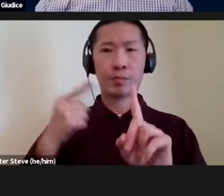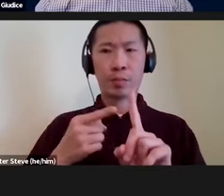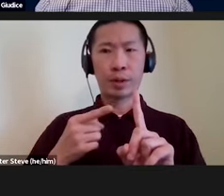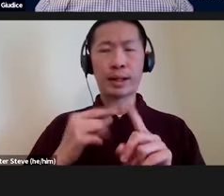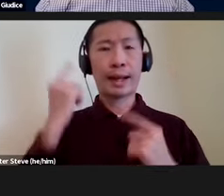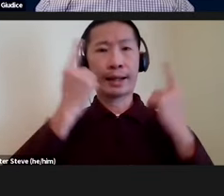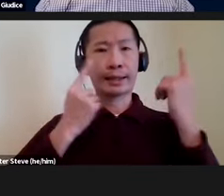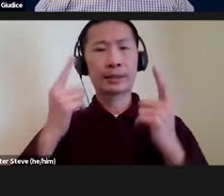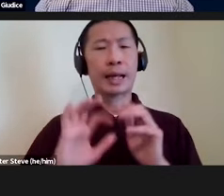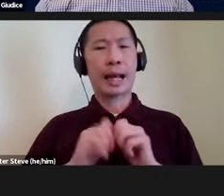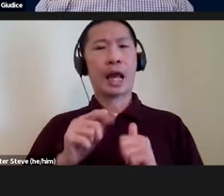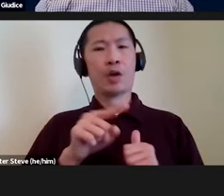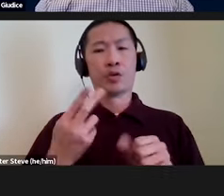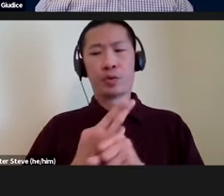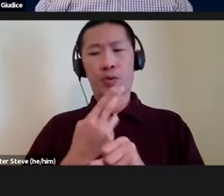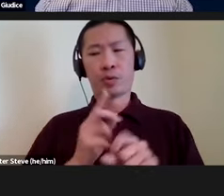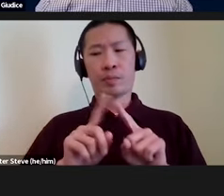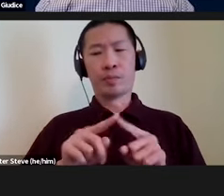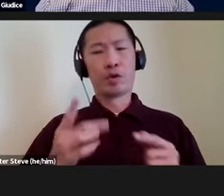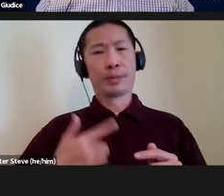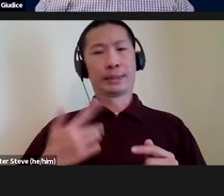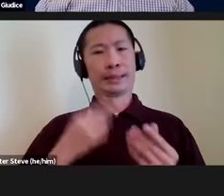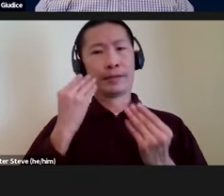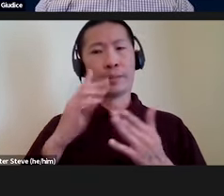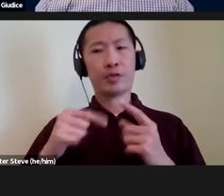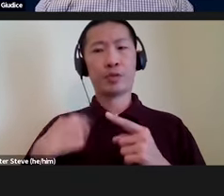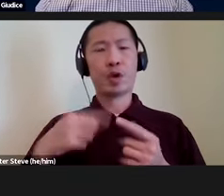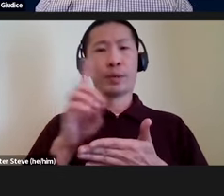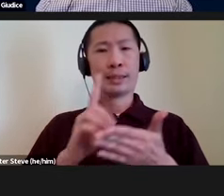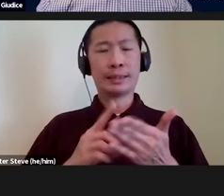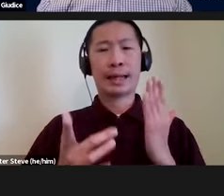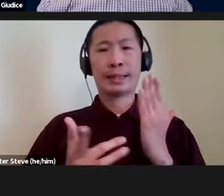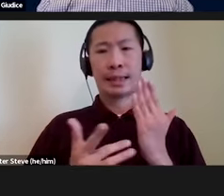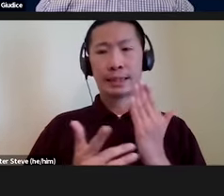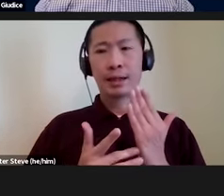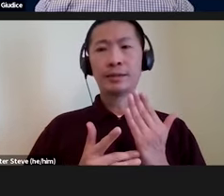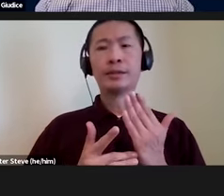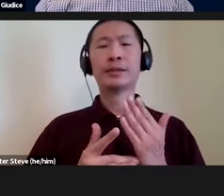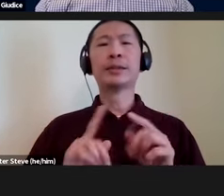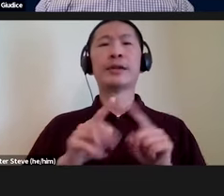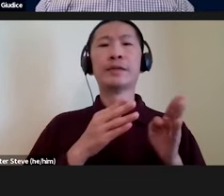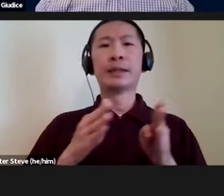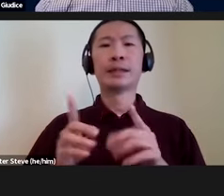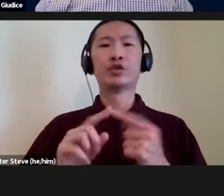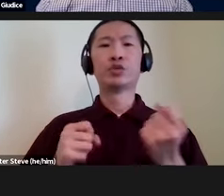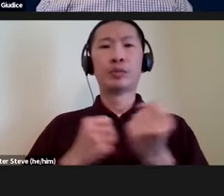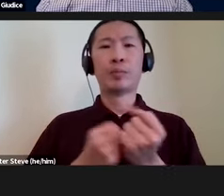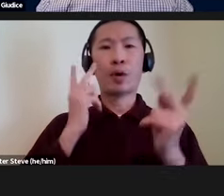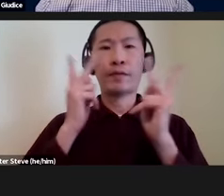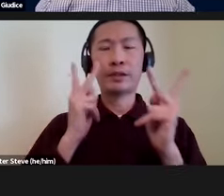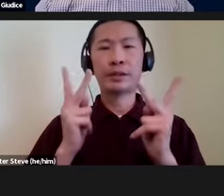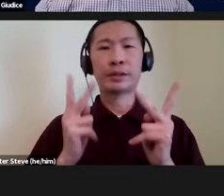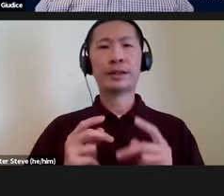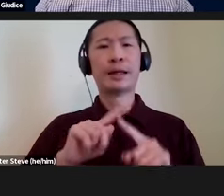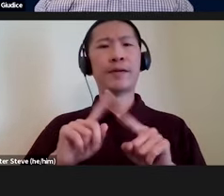considering how to use multisensory information when we design technology and techniques for supporting visualizations of all